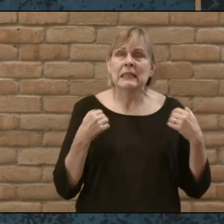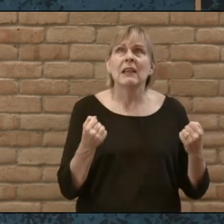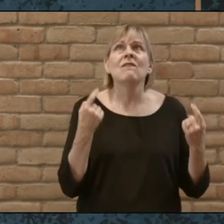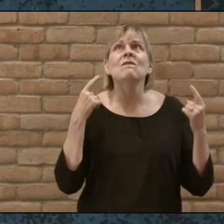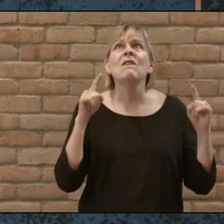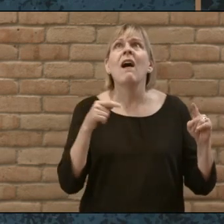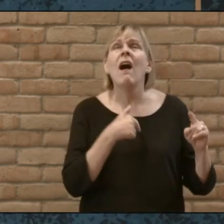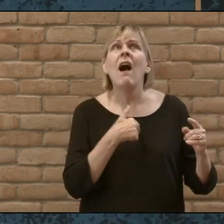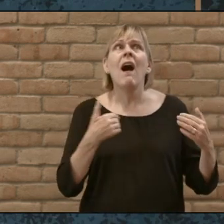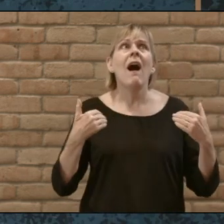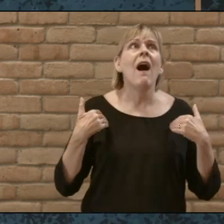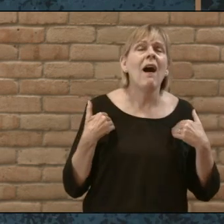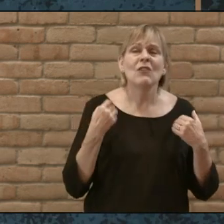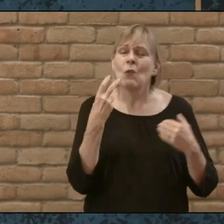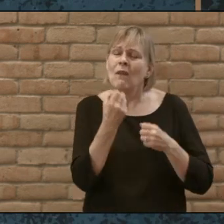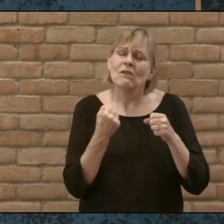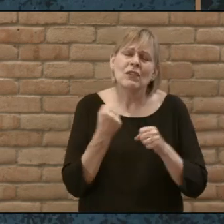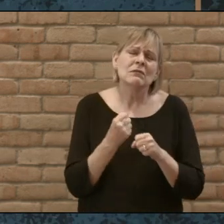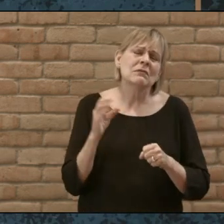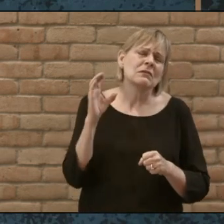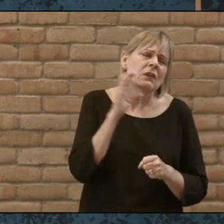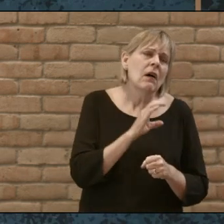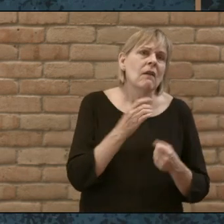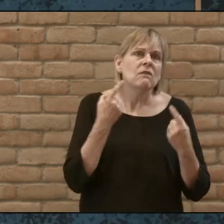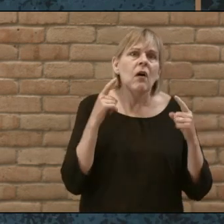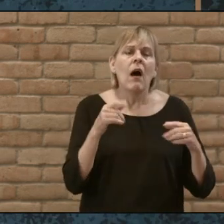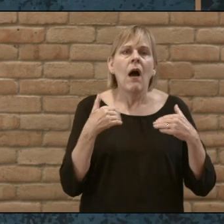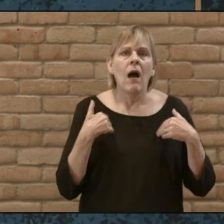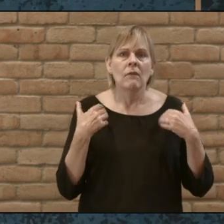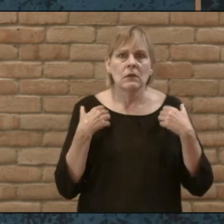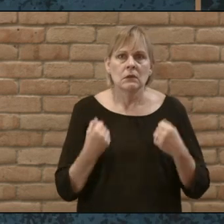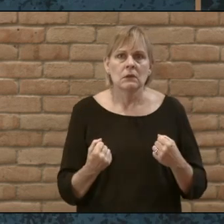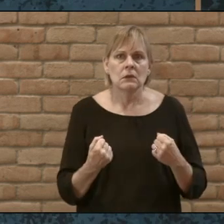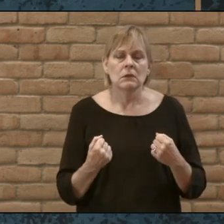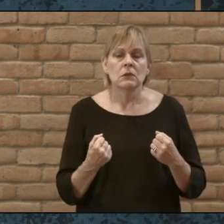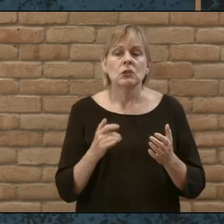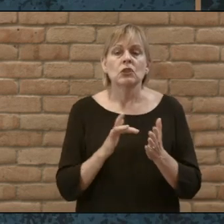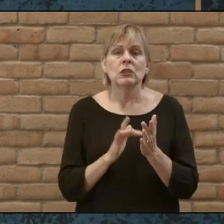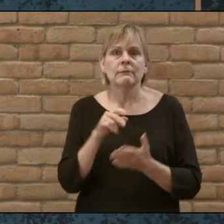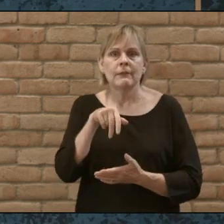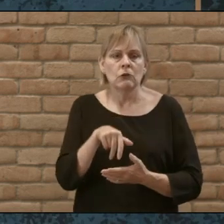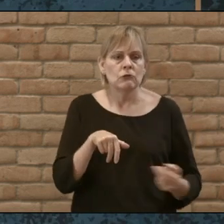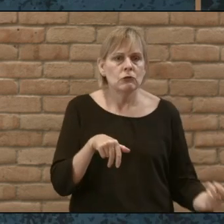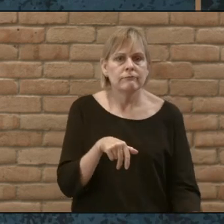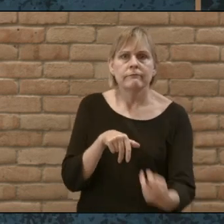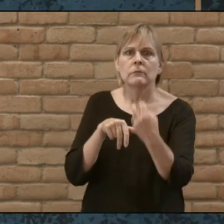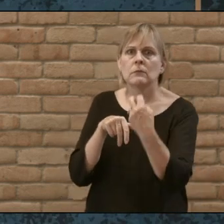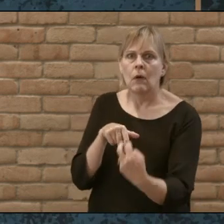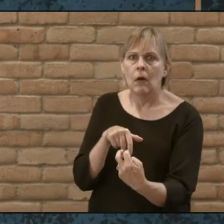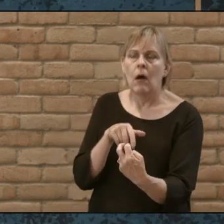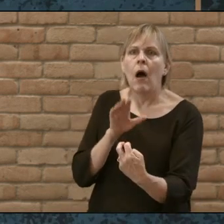had been seeking for for 12 years and she comes down in front of Jesus and tells him everything.